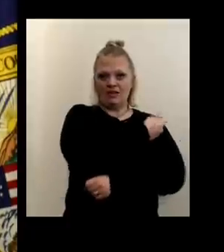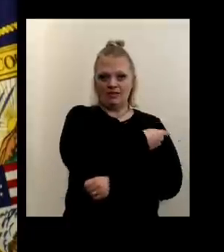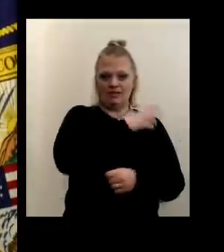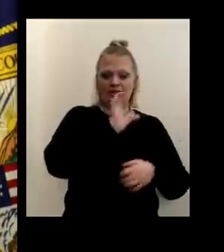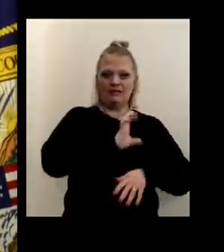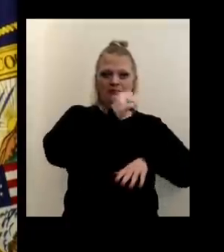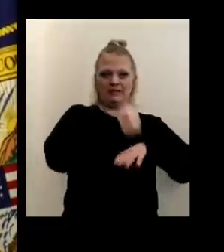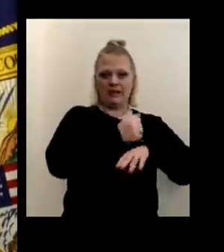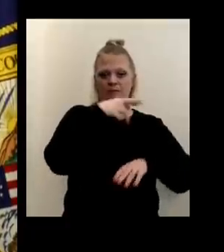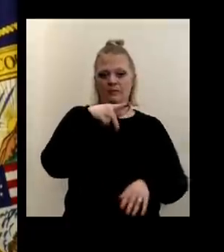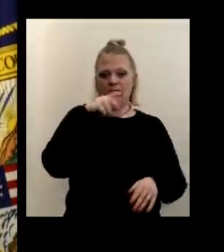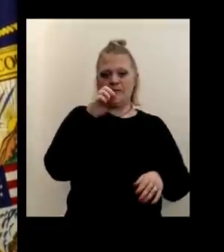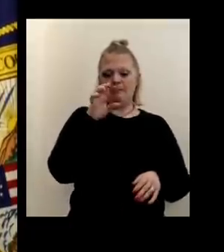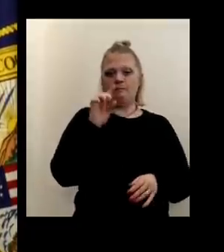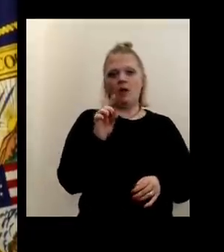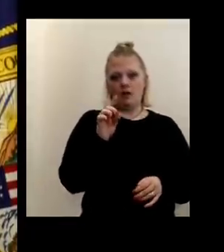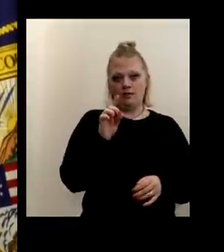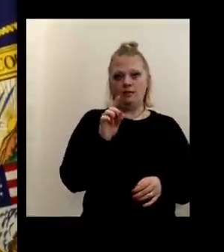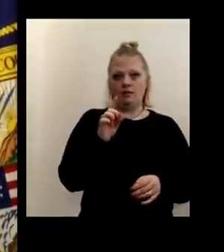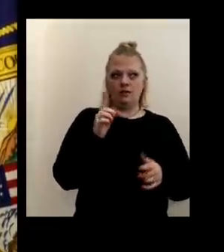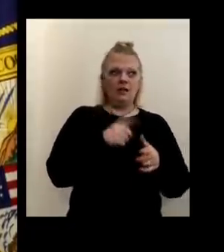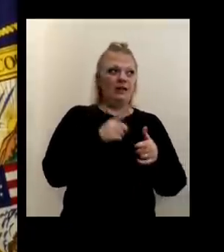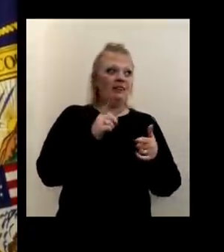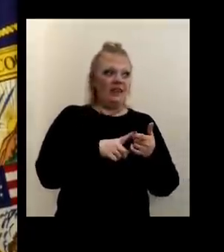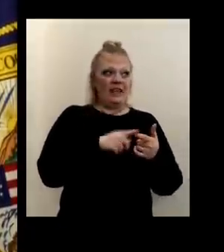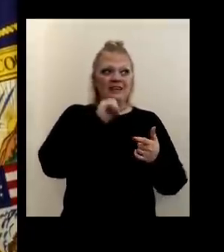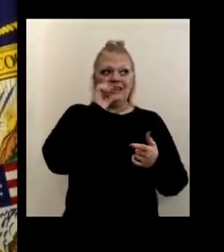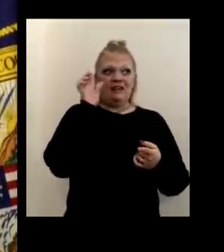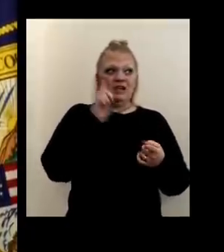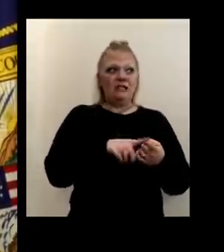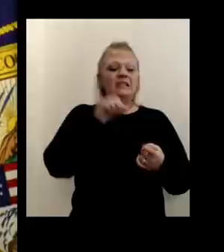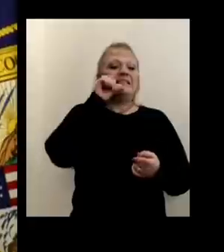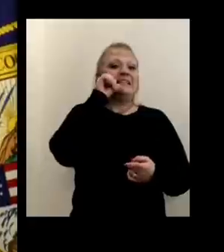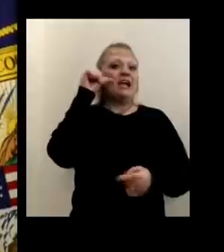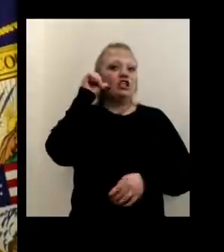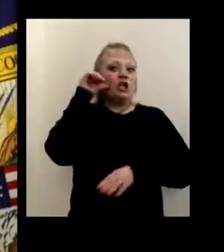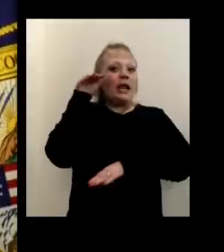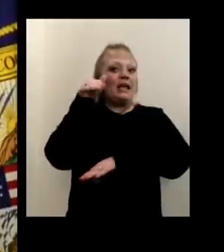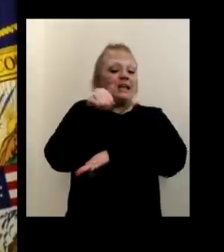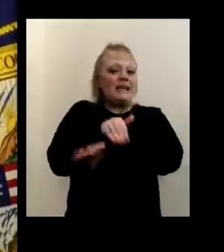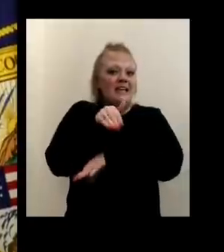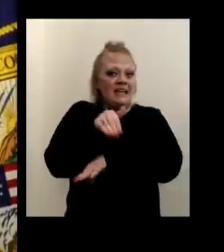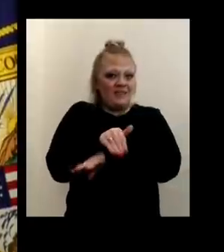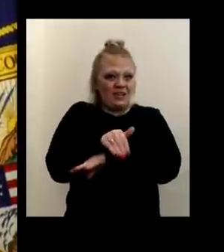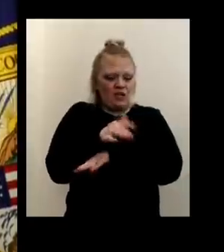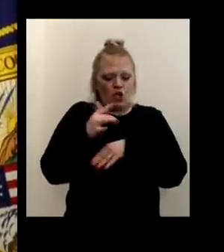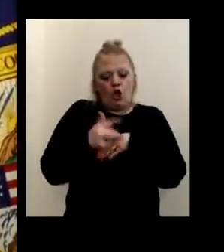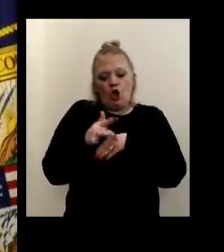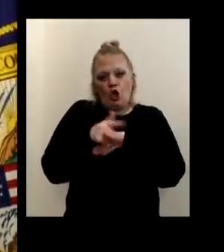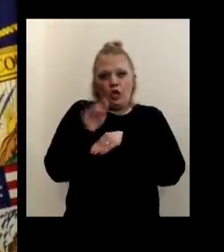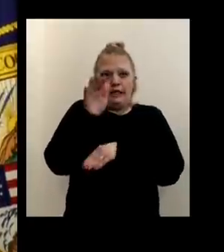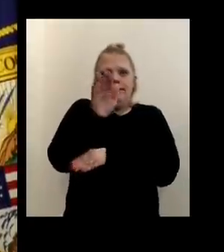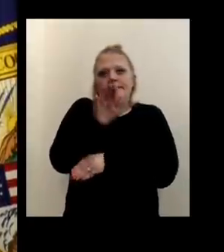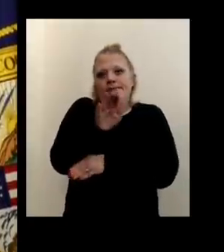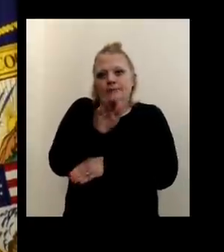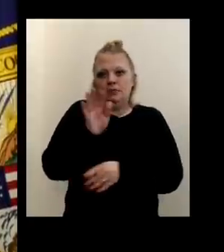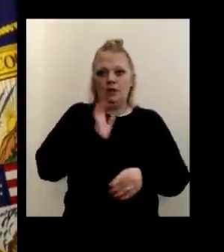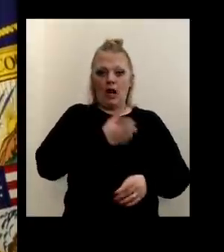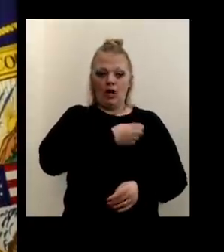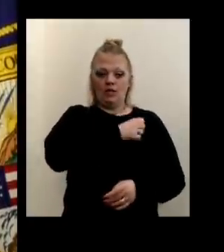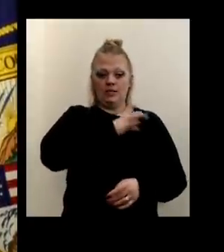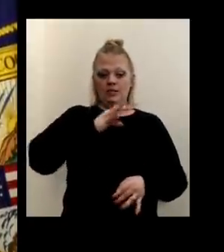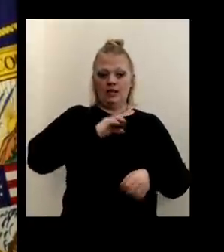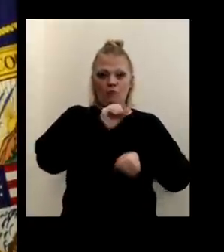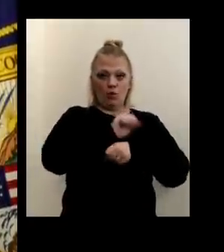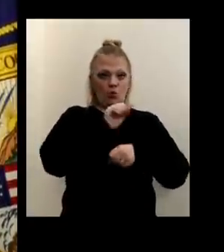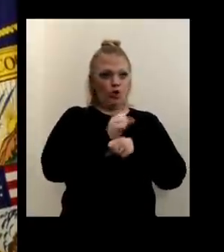pod, uh, and then it wasn't until yesterday evening, early evening, our staff was working